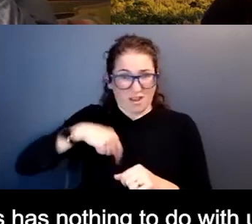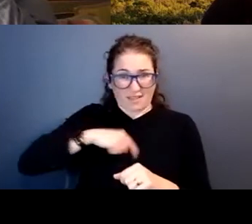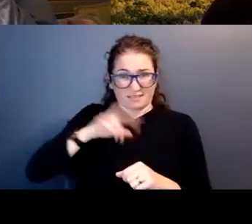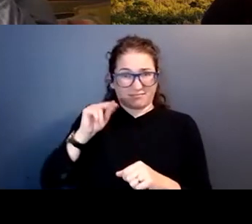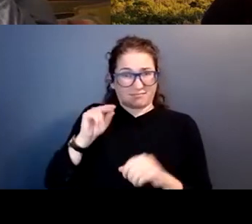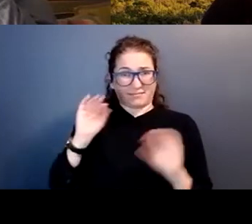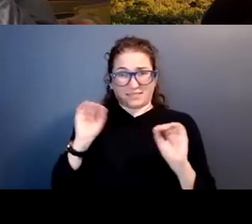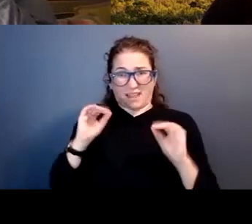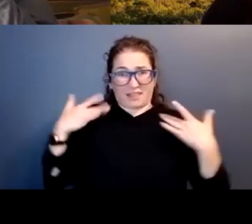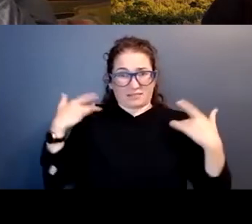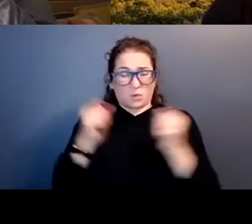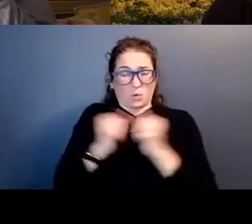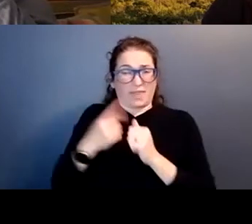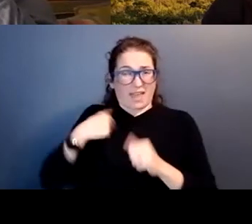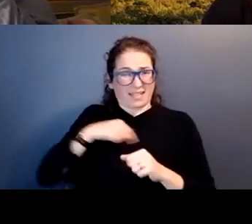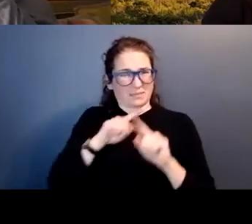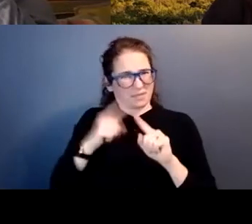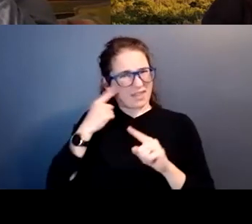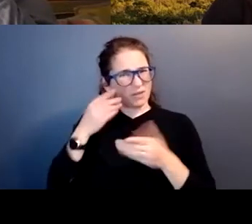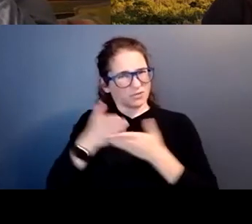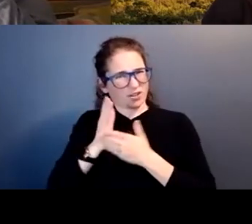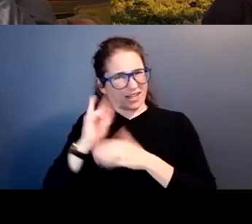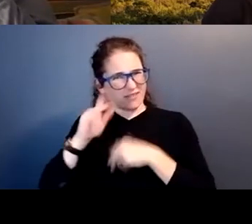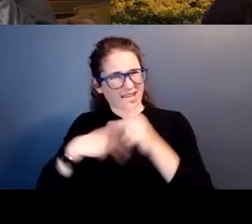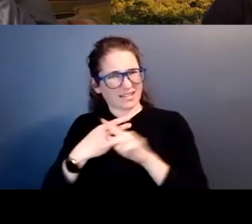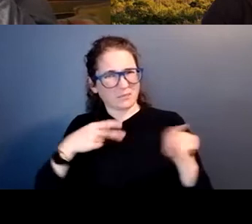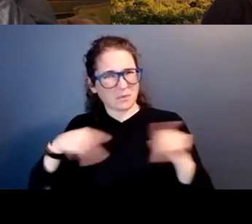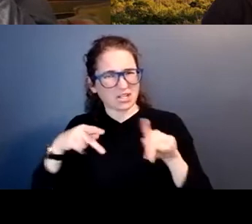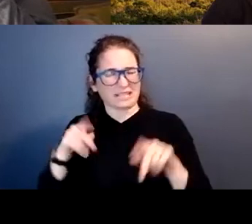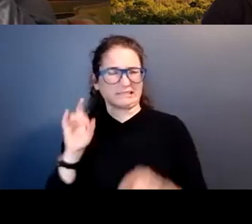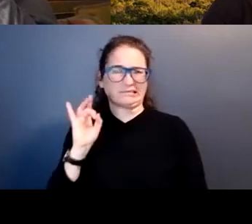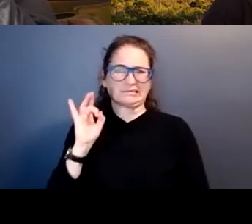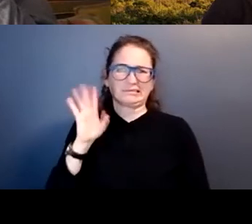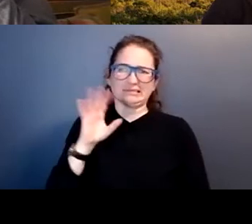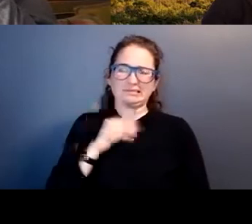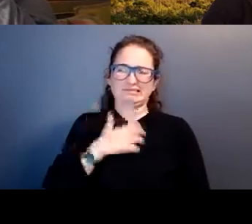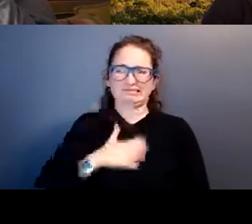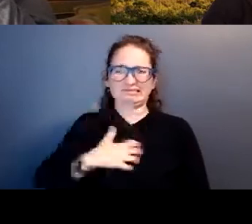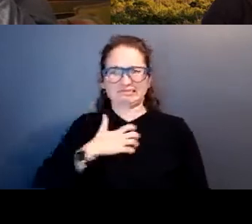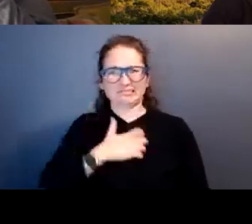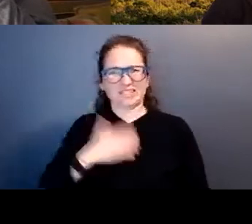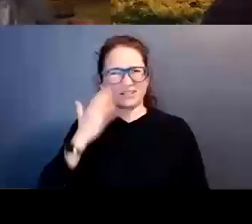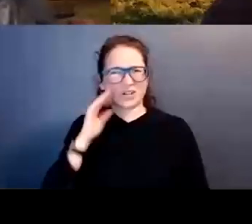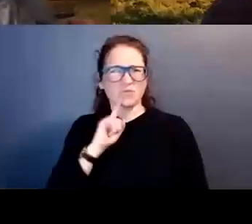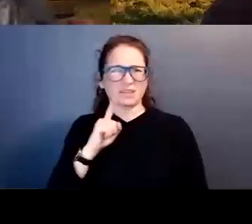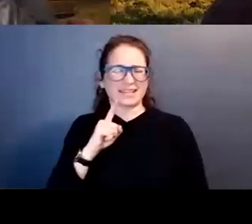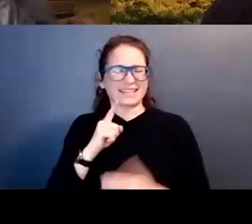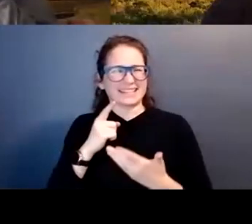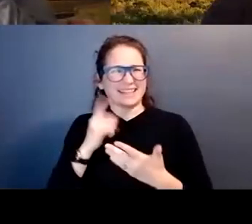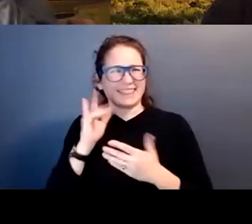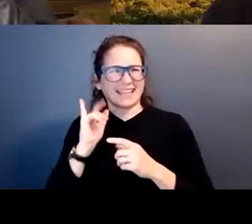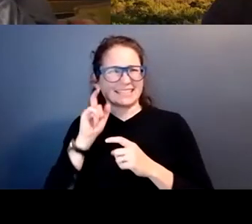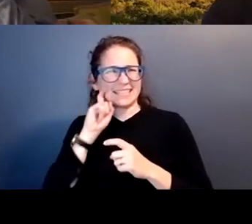to do with us, but they thought that it was okay to have this kind of party. And, you know, the, this over-sexualization of native women and the